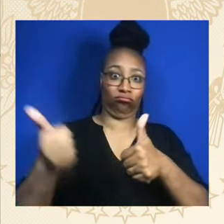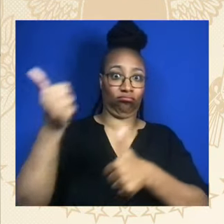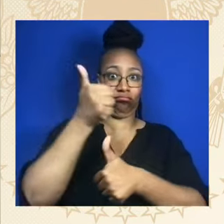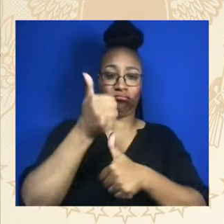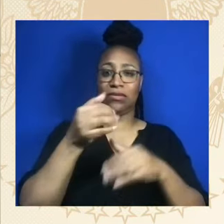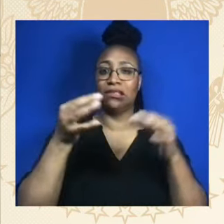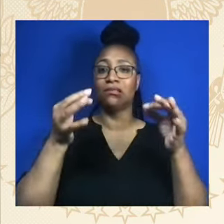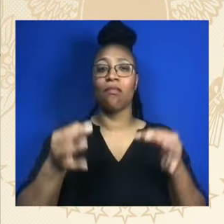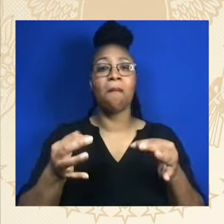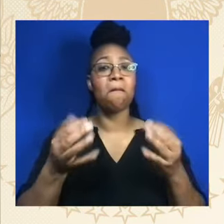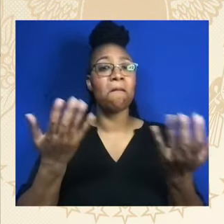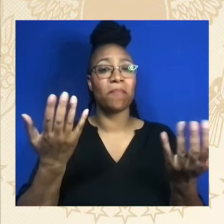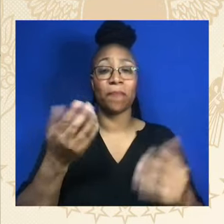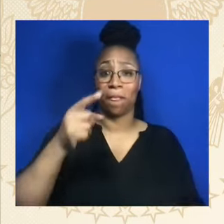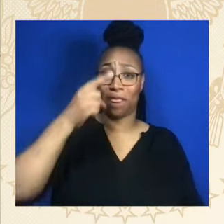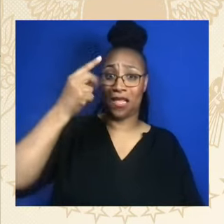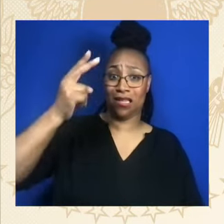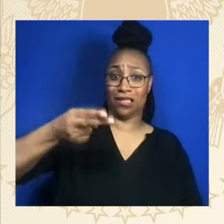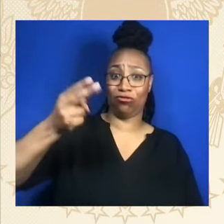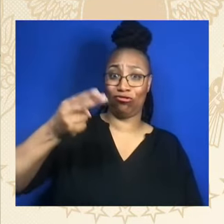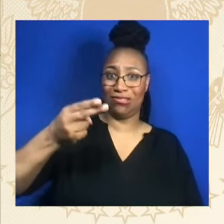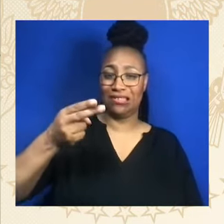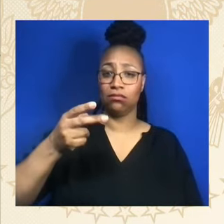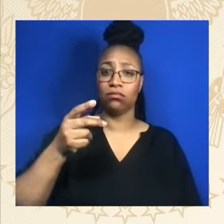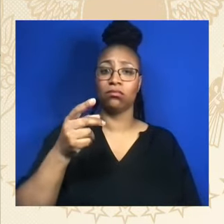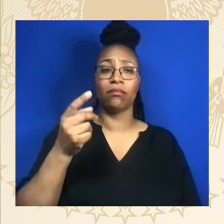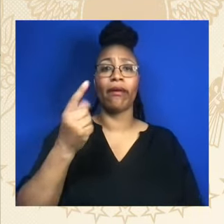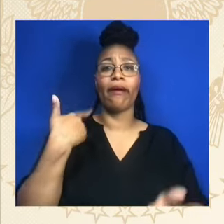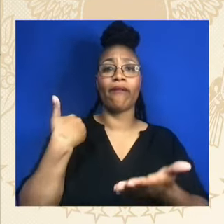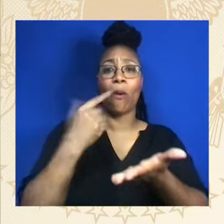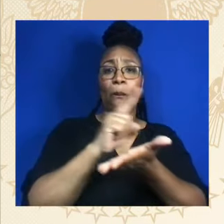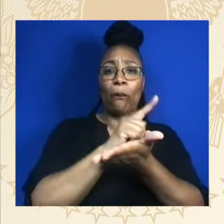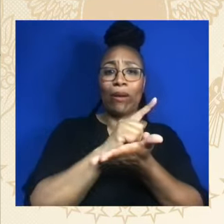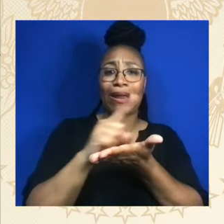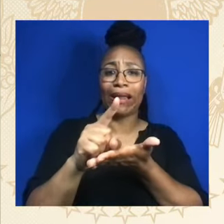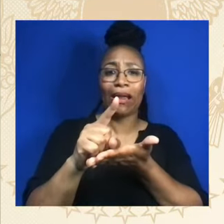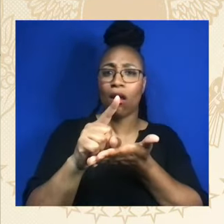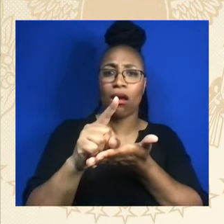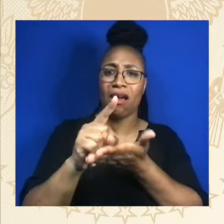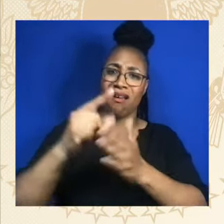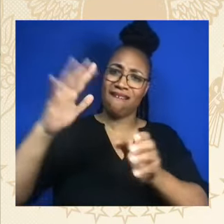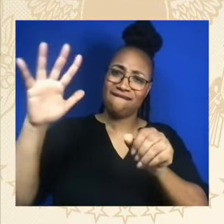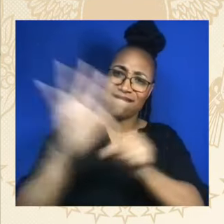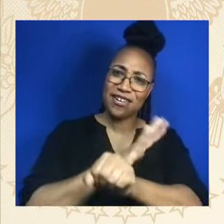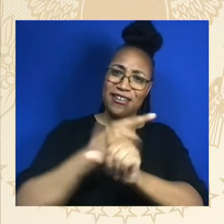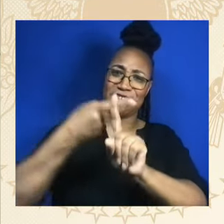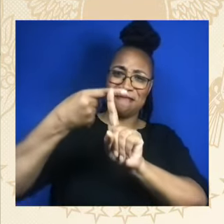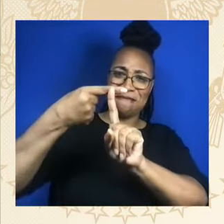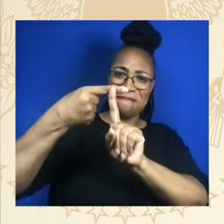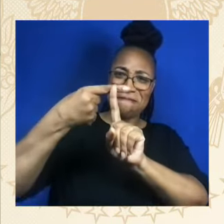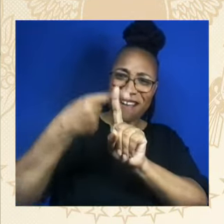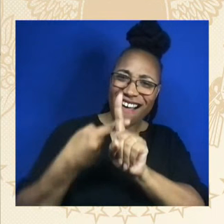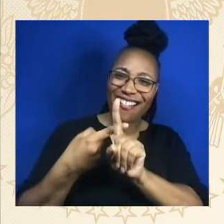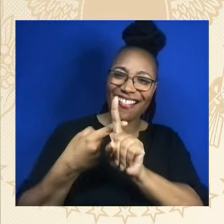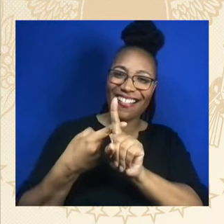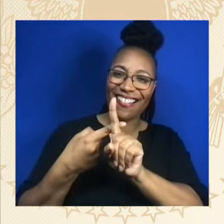the best of my knowledge. And it's turned into Black History — I think he said Black History Week the first time.